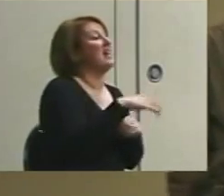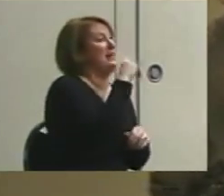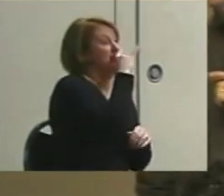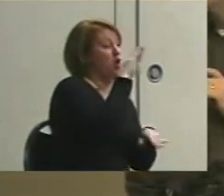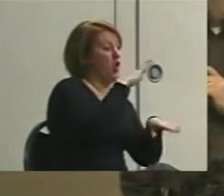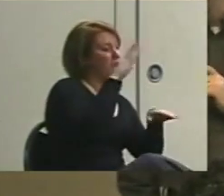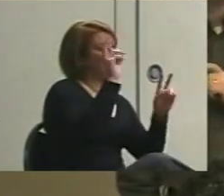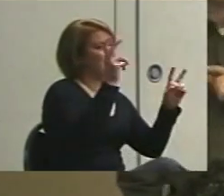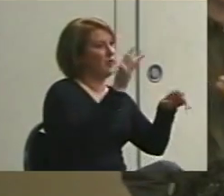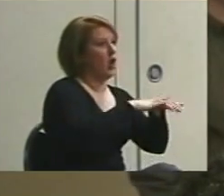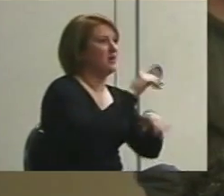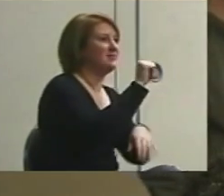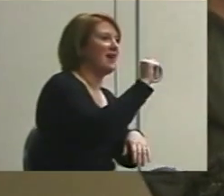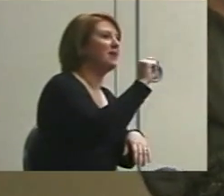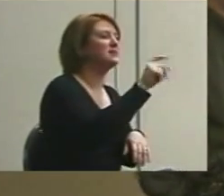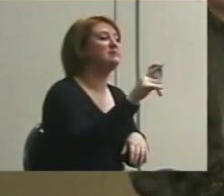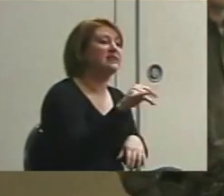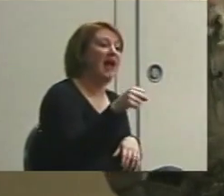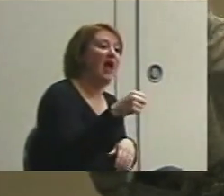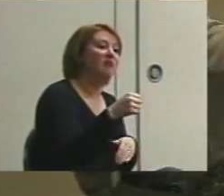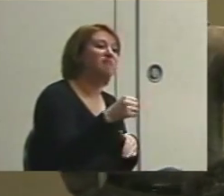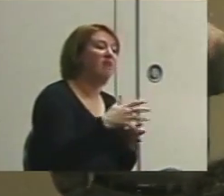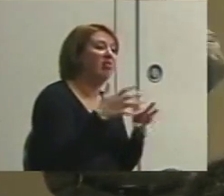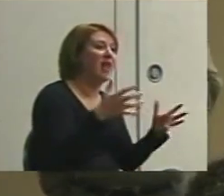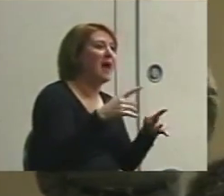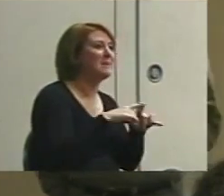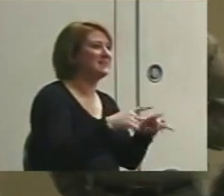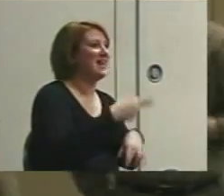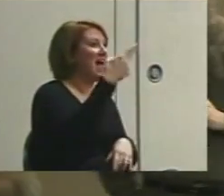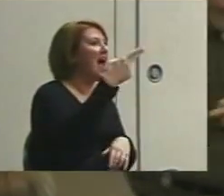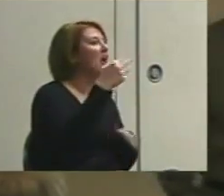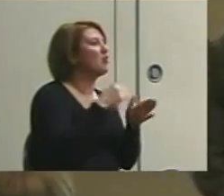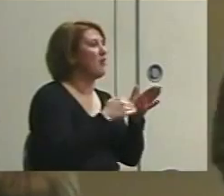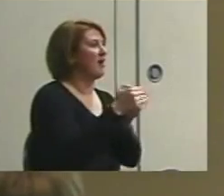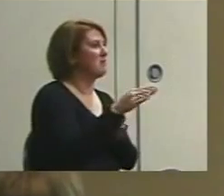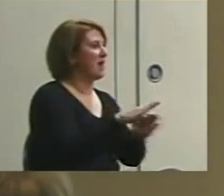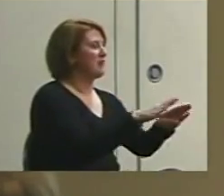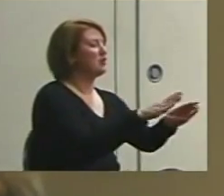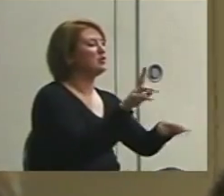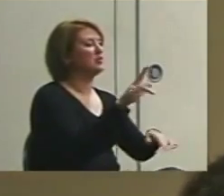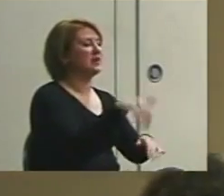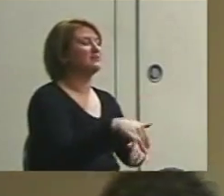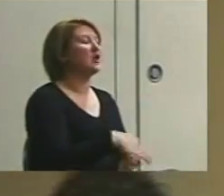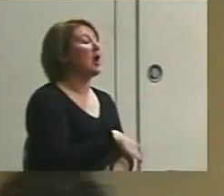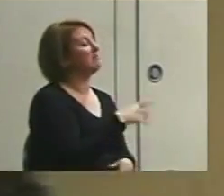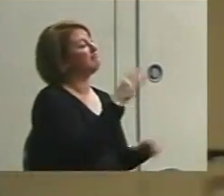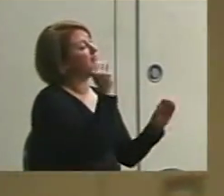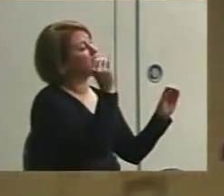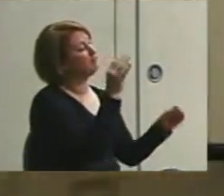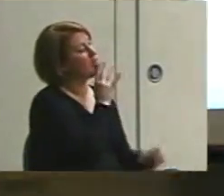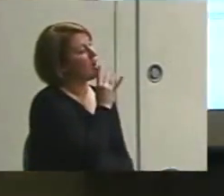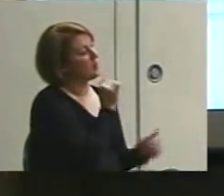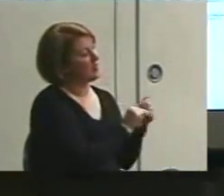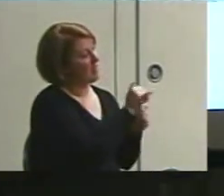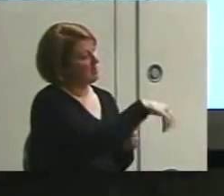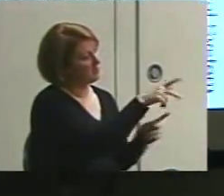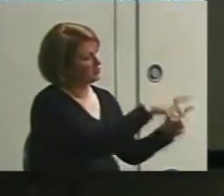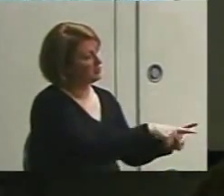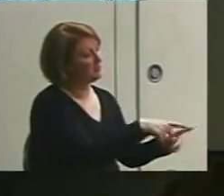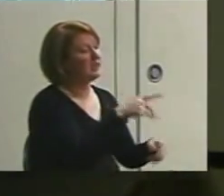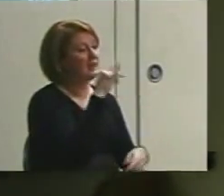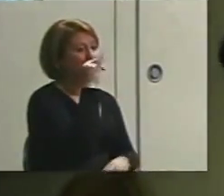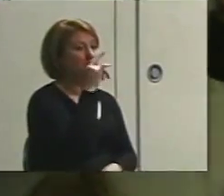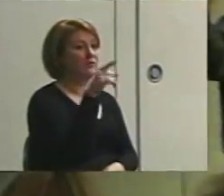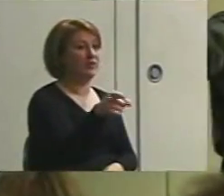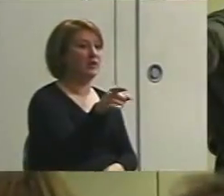Yeah, they're on task a lot so this is a good one. It's a high rate behavior. Let's use this. So, I'm over here talking to this person while this kid